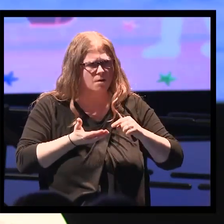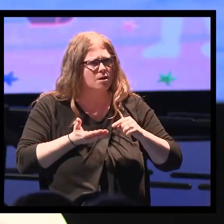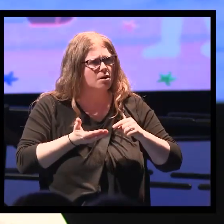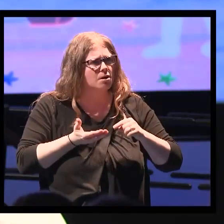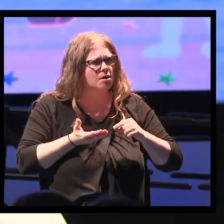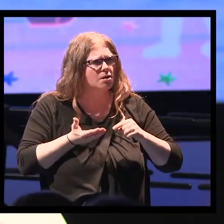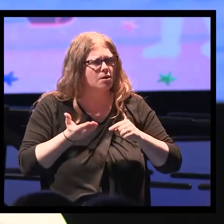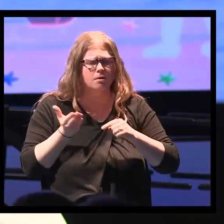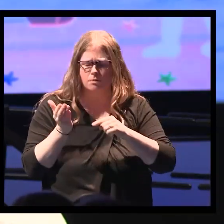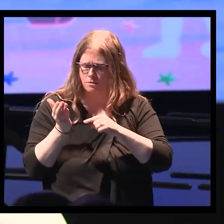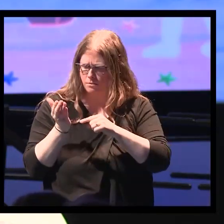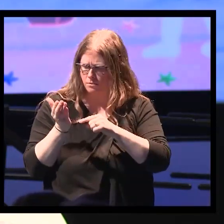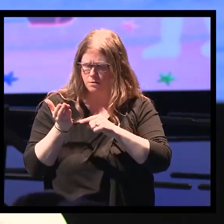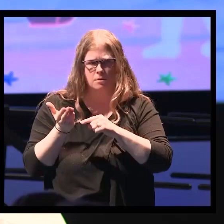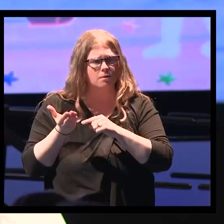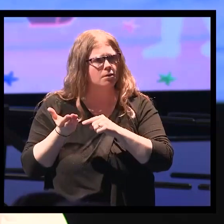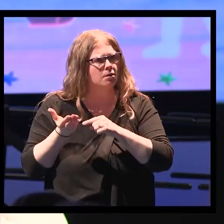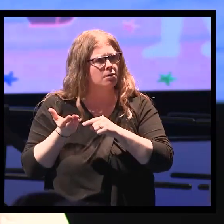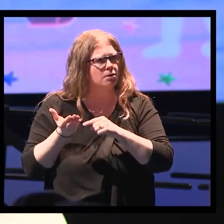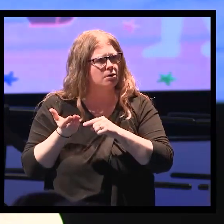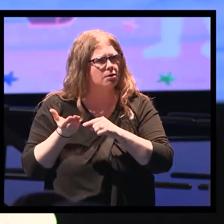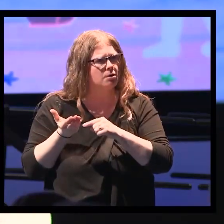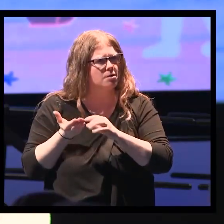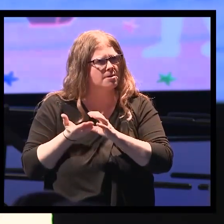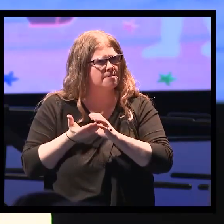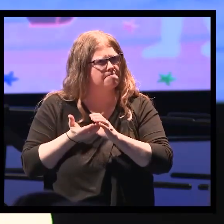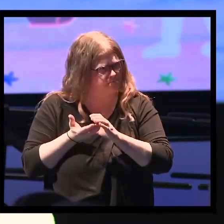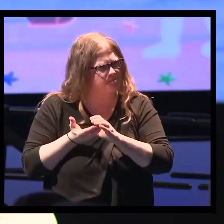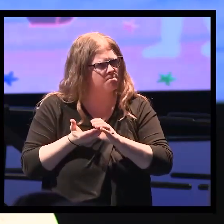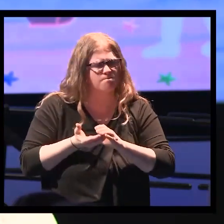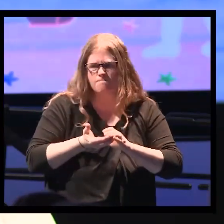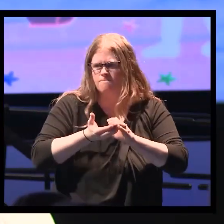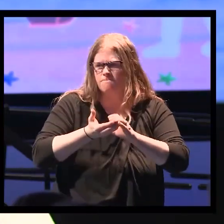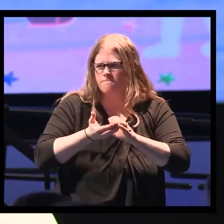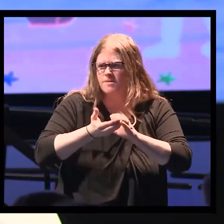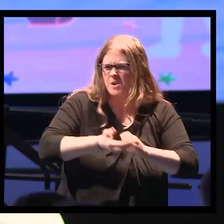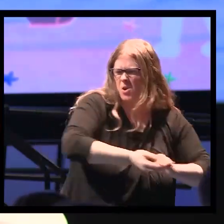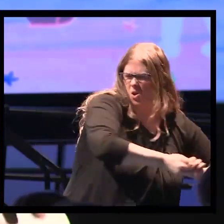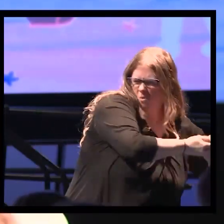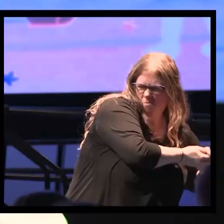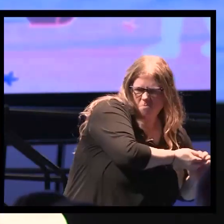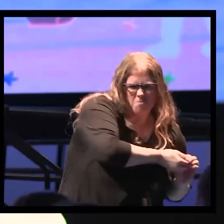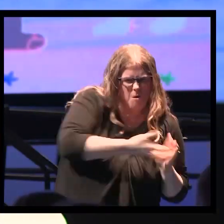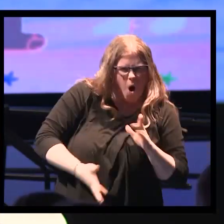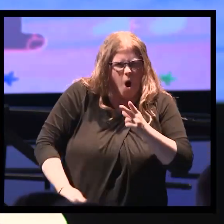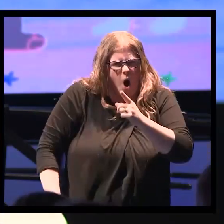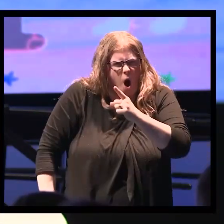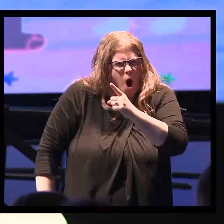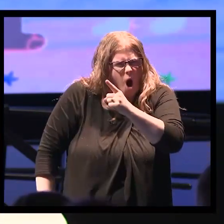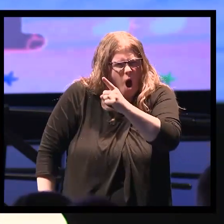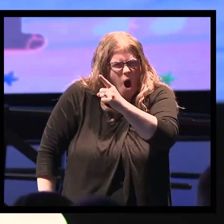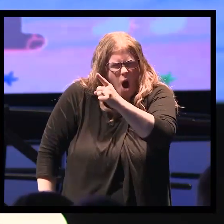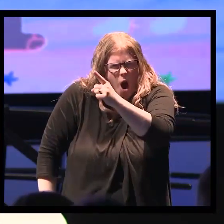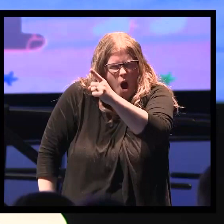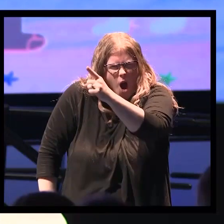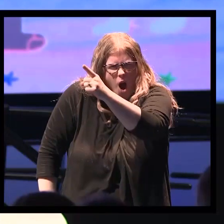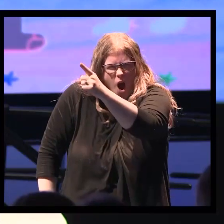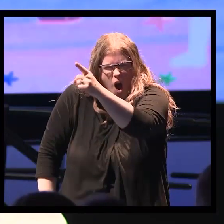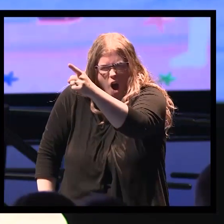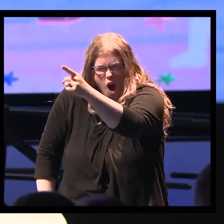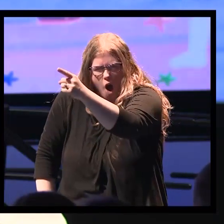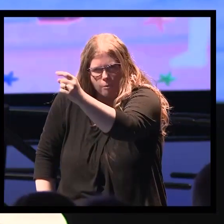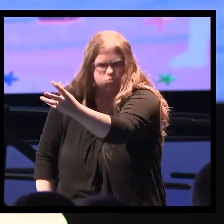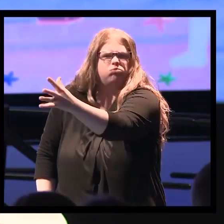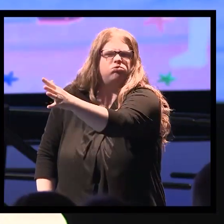in his right hand. he looked down at his hand and with all his might he wound up and threw that starfish as far back as he could into the